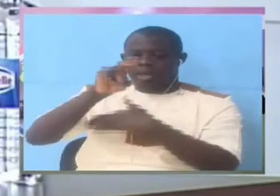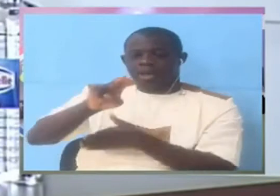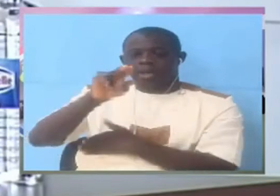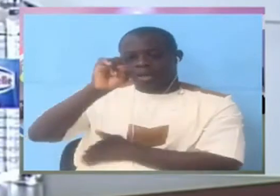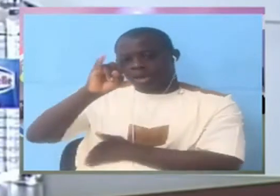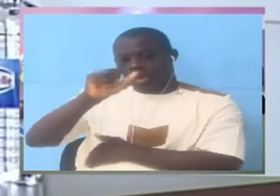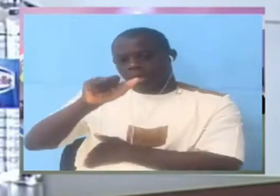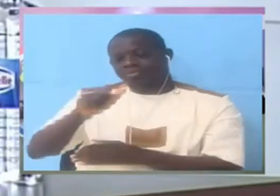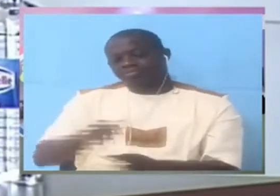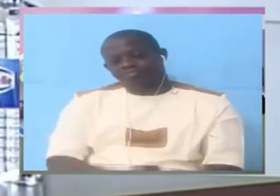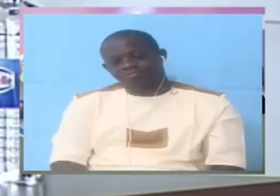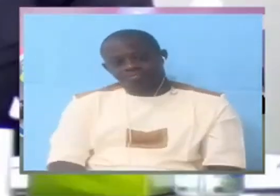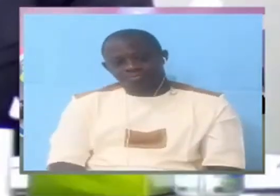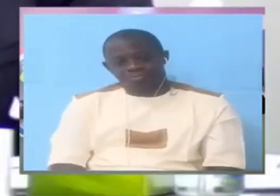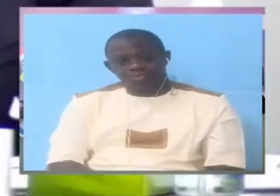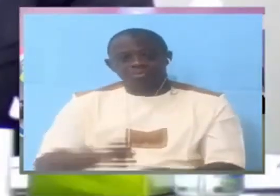that's